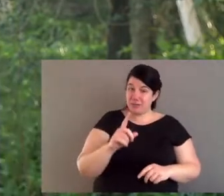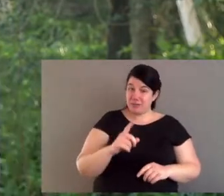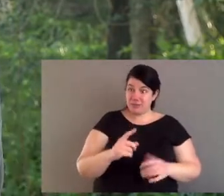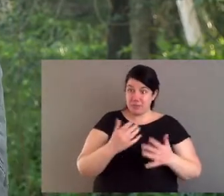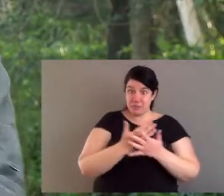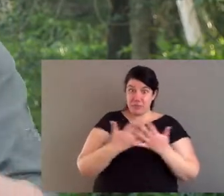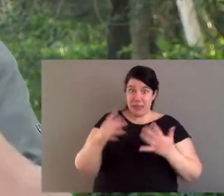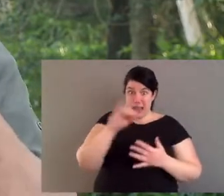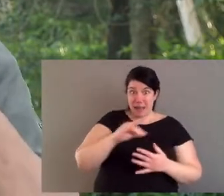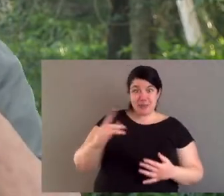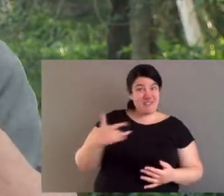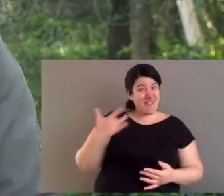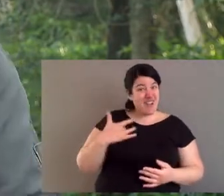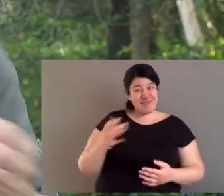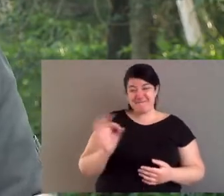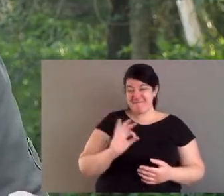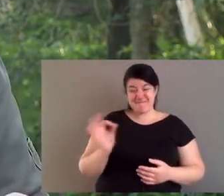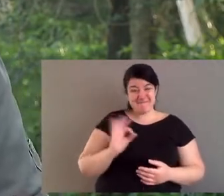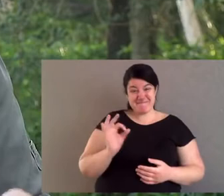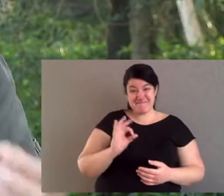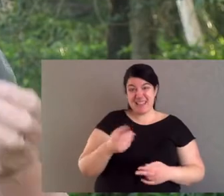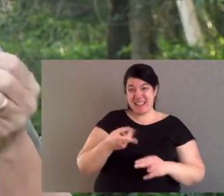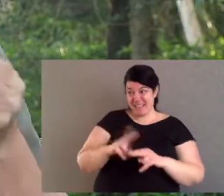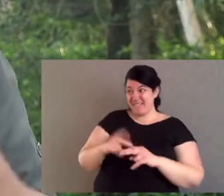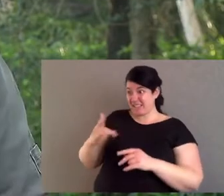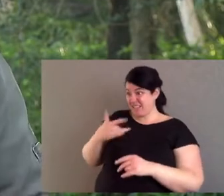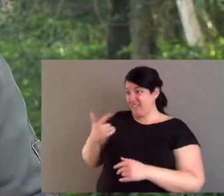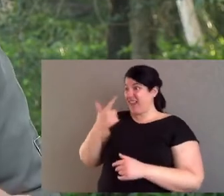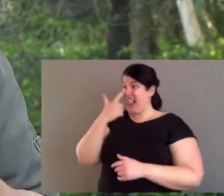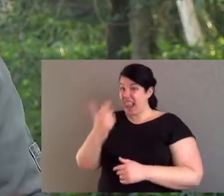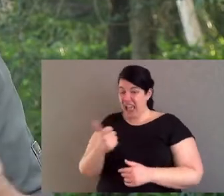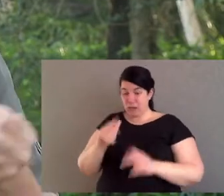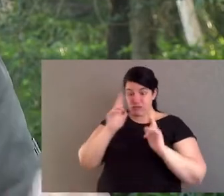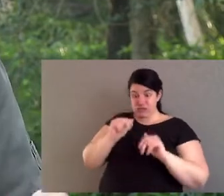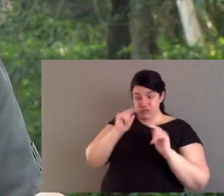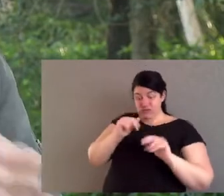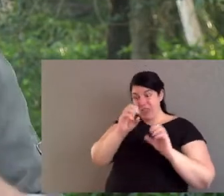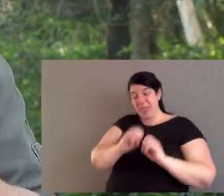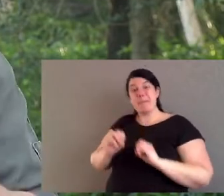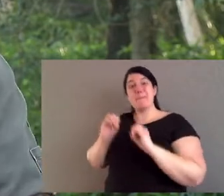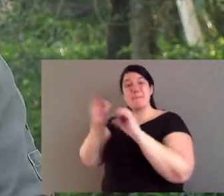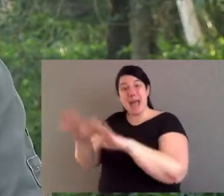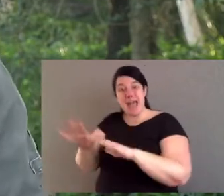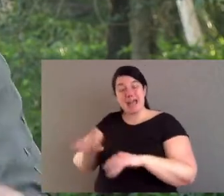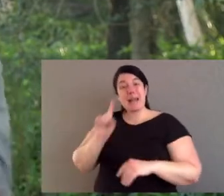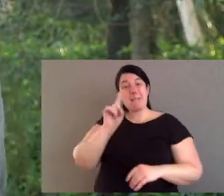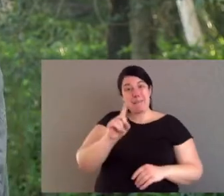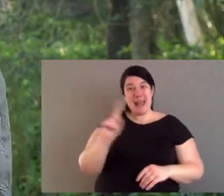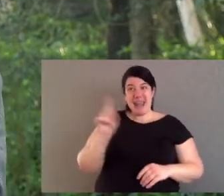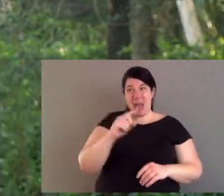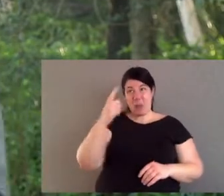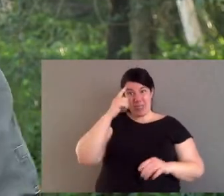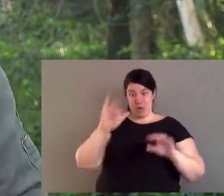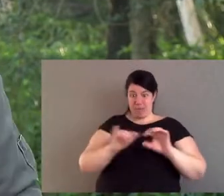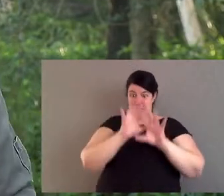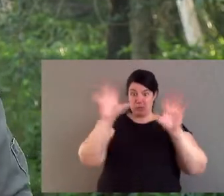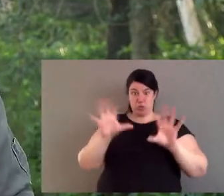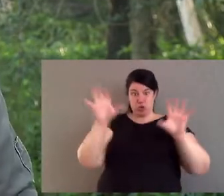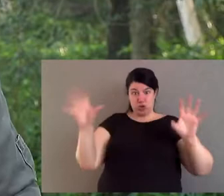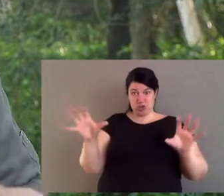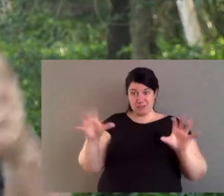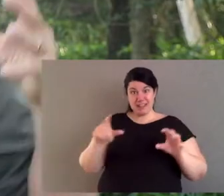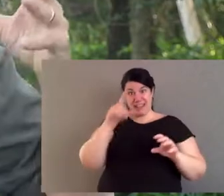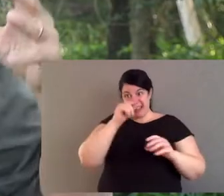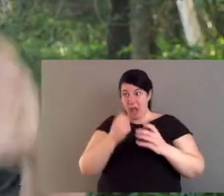and try and release. The reality is that there's not that many animals that survive. The ones that do, lucky for them, and they get great